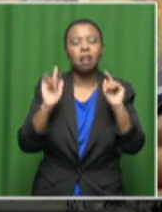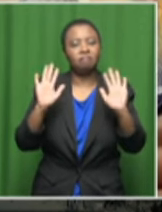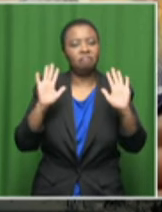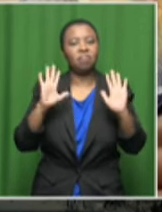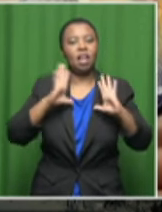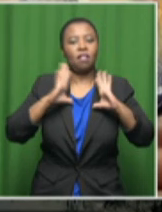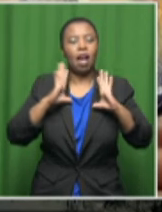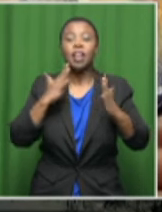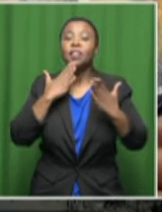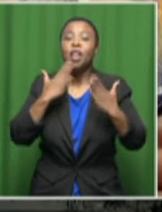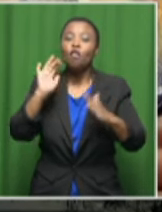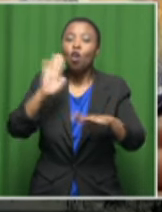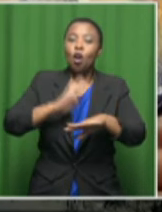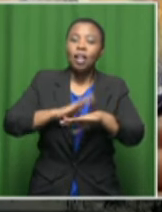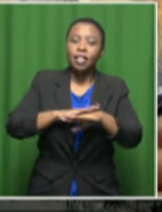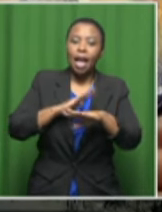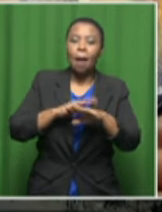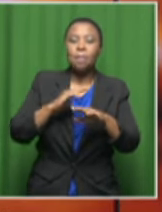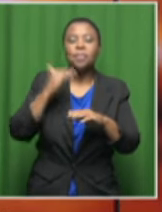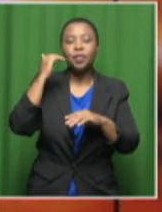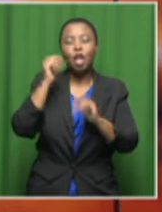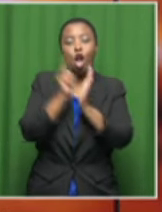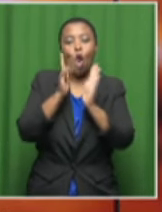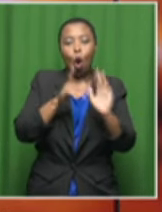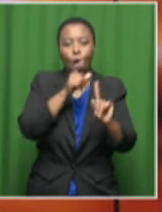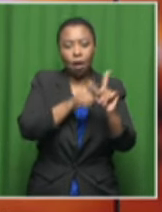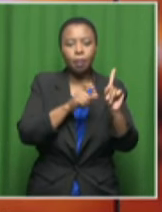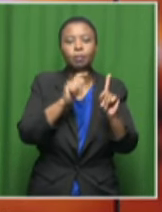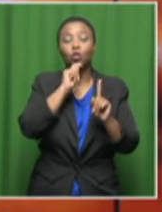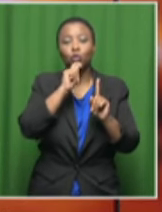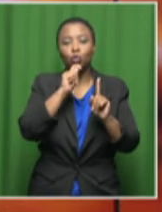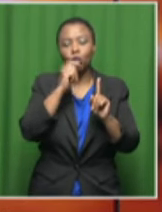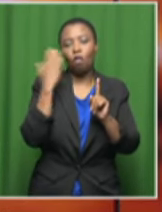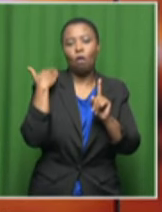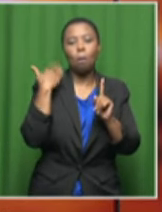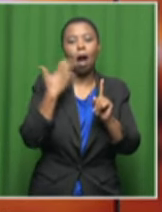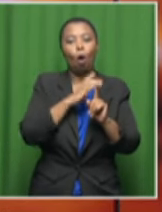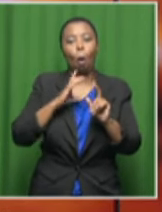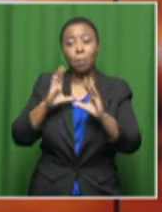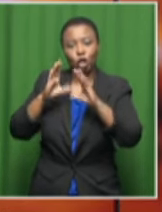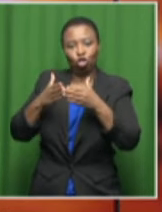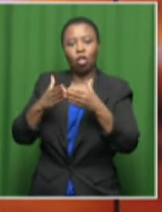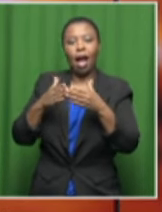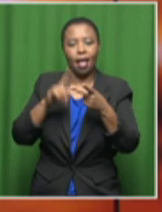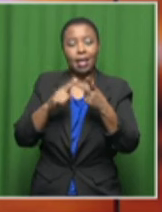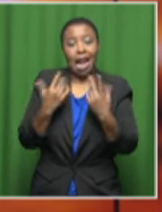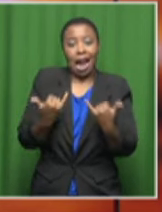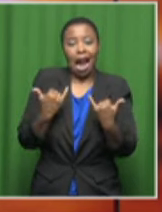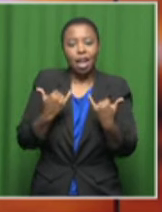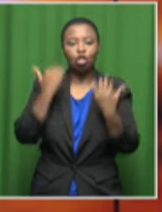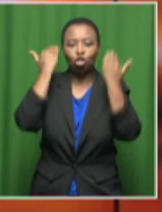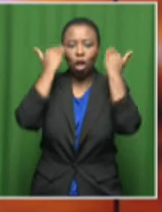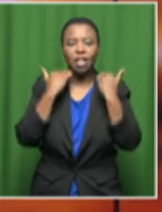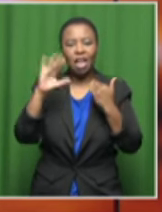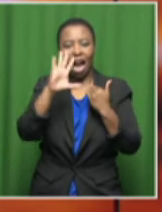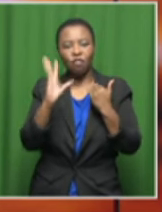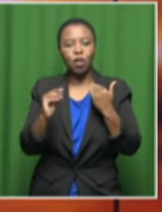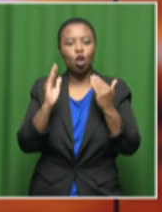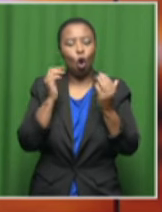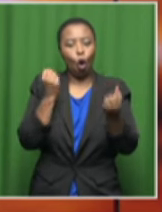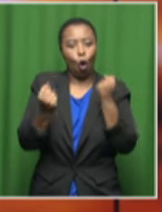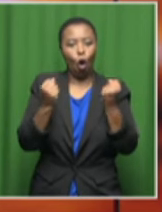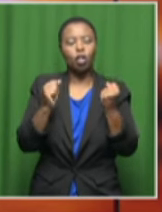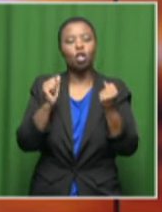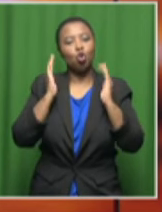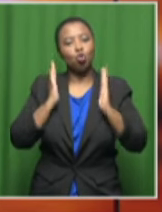Thanks so much for your time, Advocate Dumisa Nsebeza, as a former Truth and Reconciliation Commissioner and current judge of the African Court on Human and